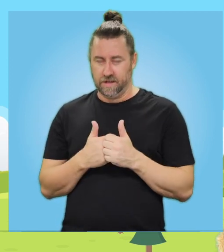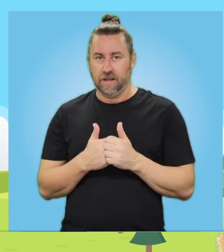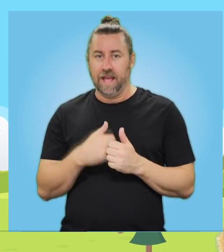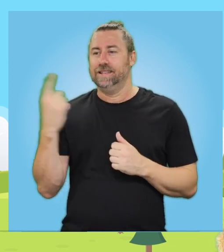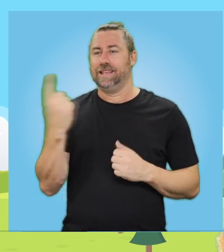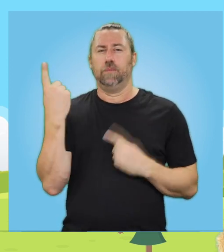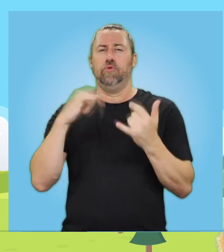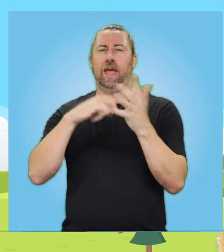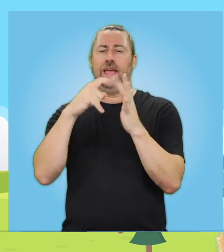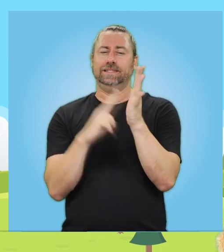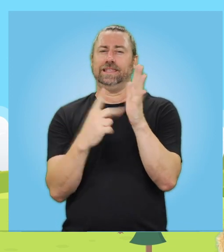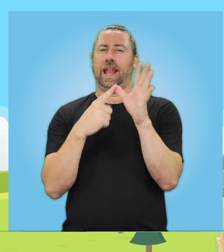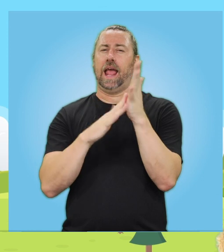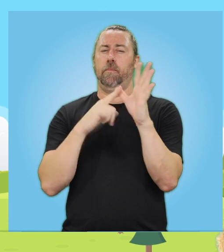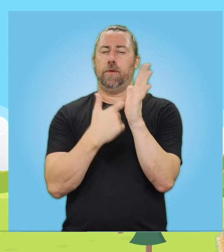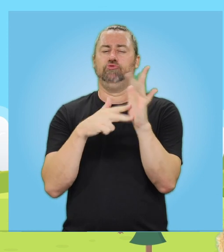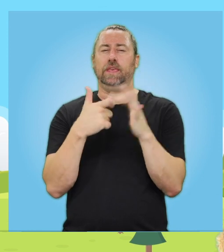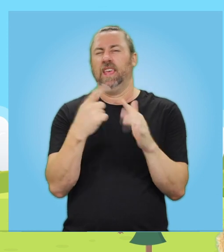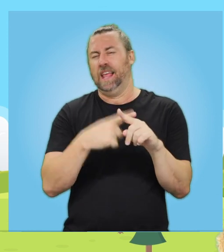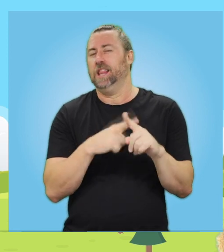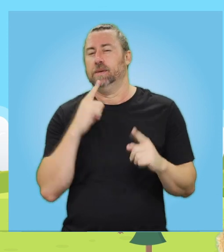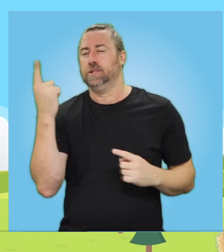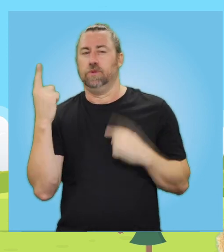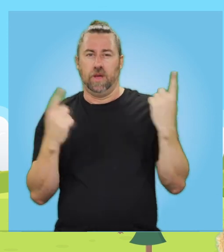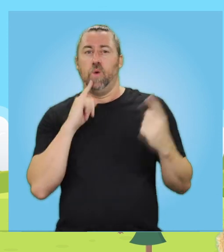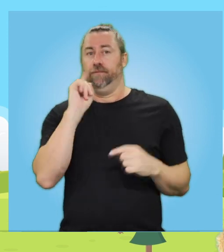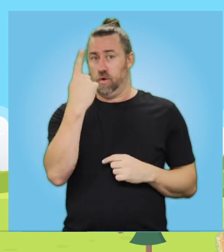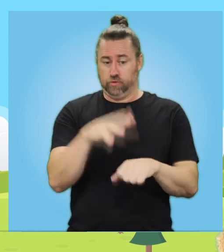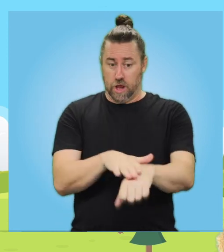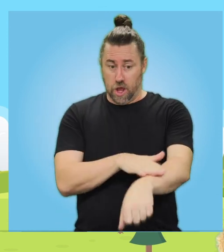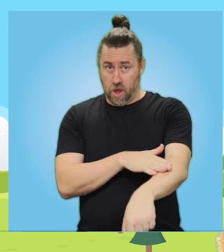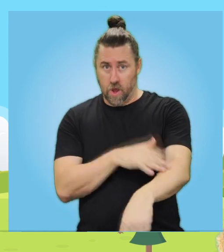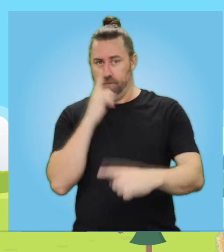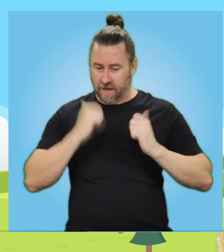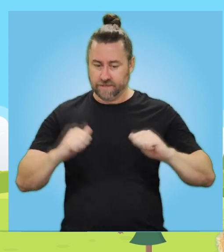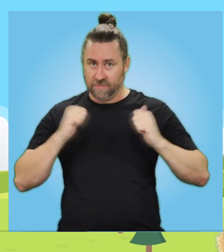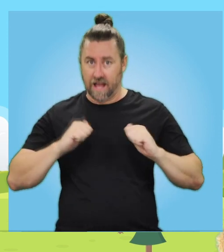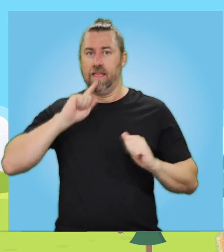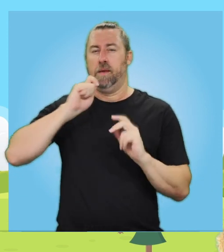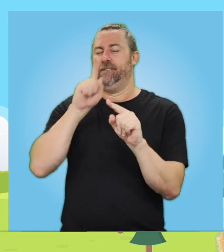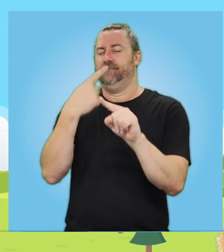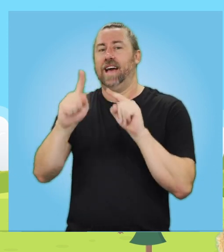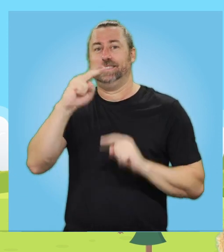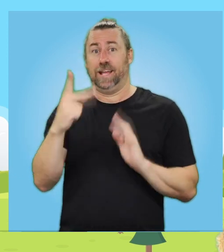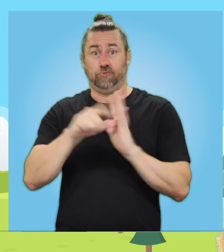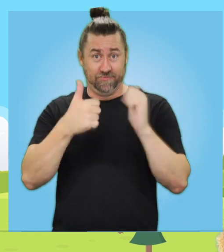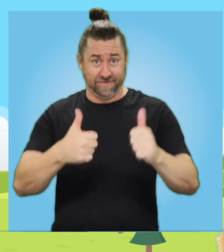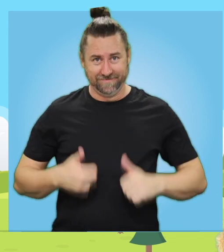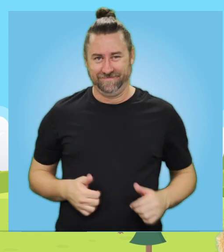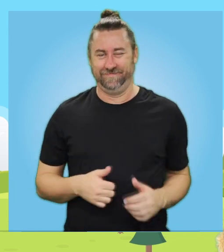Skinnamarink. It does have some actions. I'll do it slowly the first time for you. Let you guys really practice. Then we'll do it again a little bit faster.